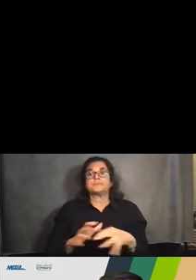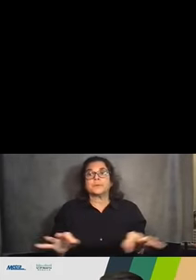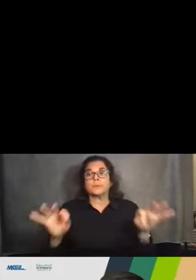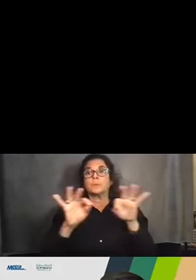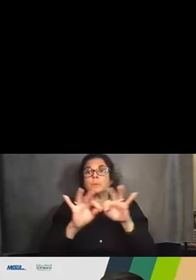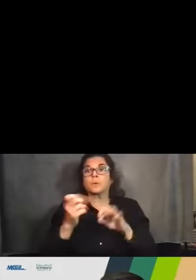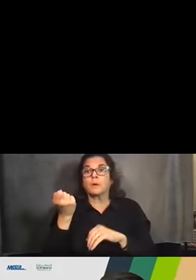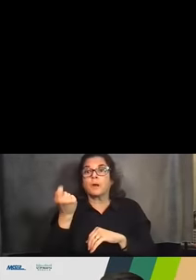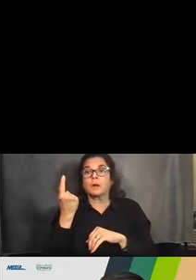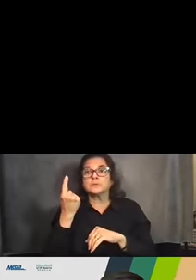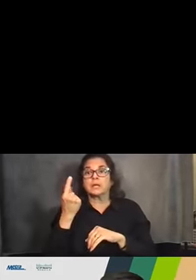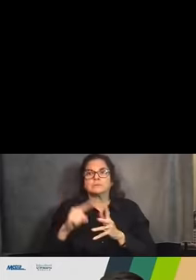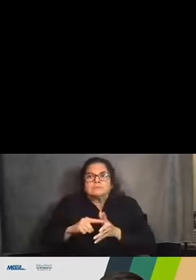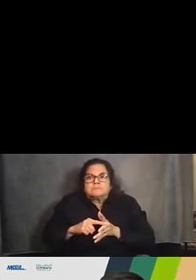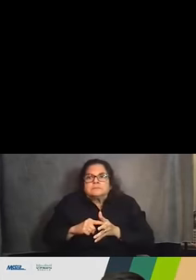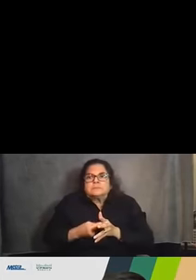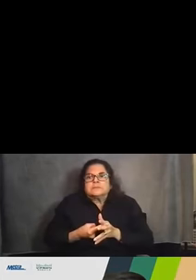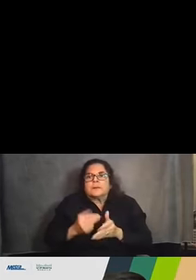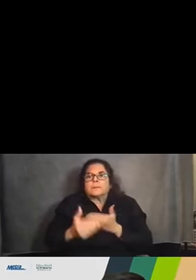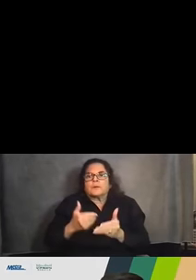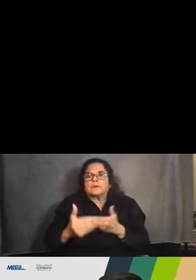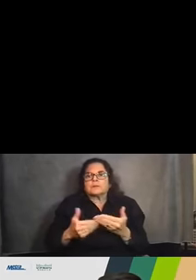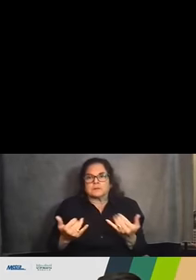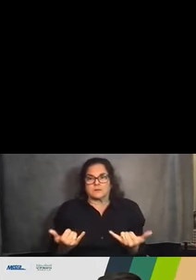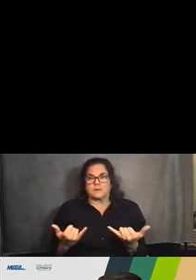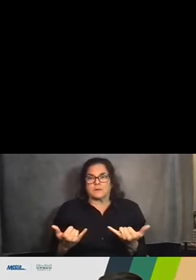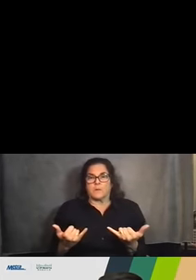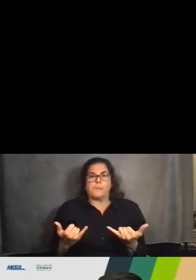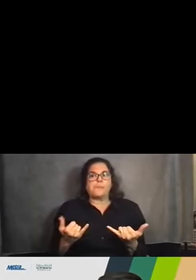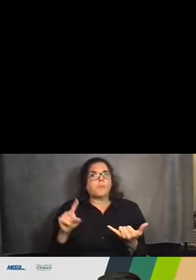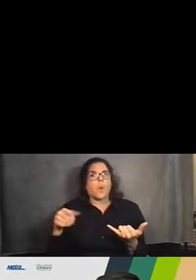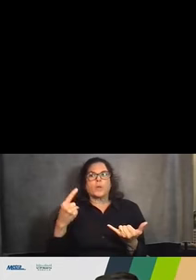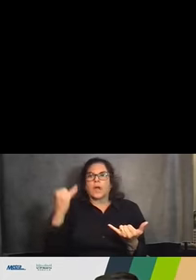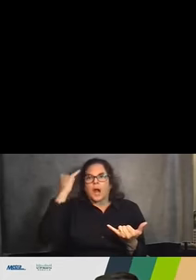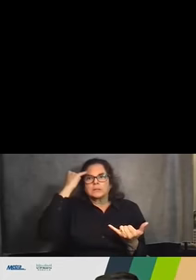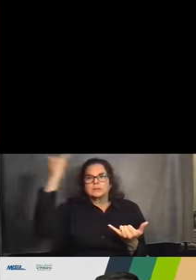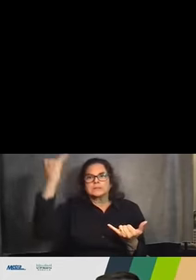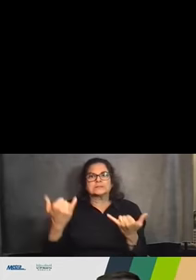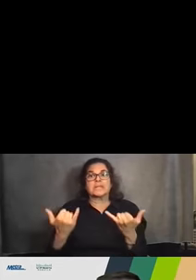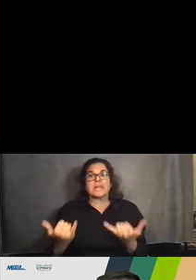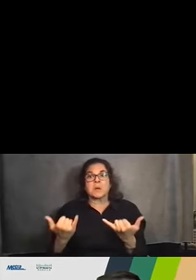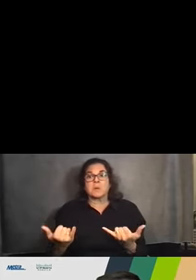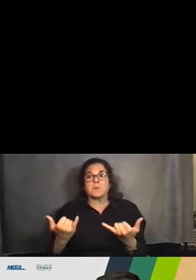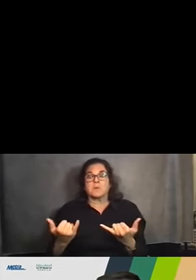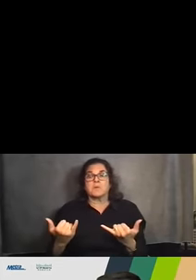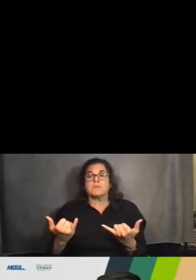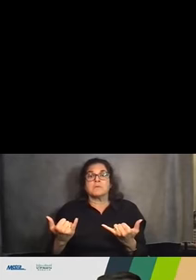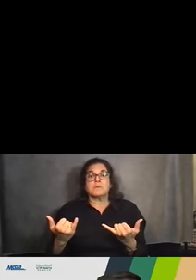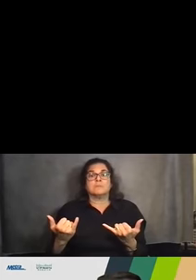we're very early in this process. What we're showing you are concepts and ideas for how this this work will be completed.